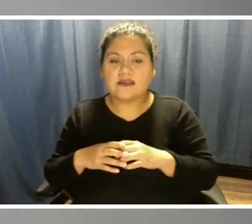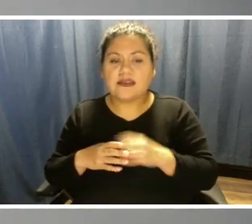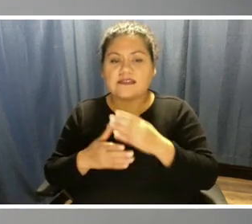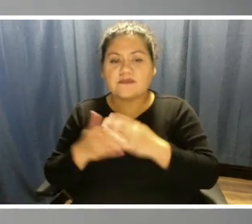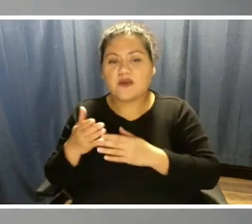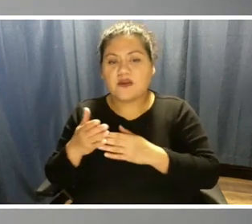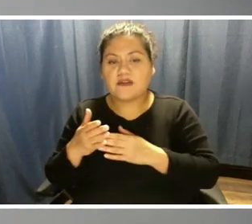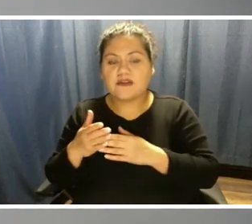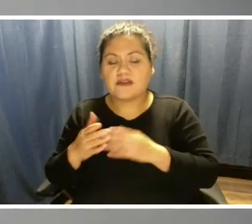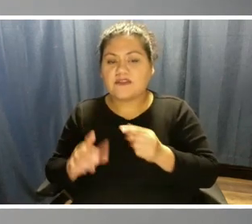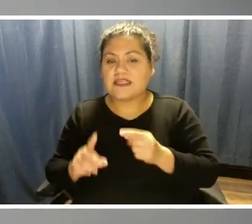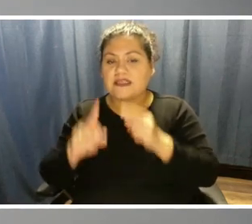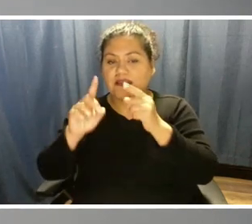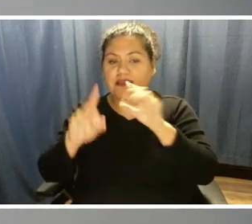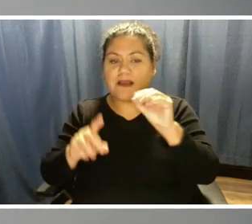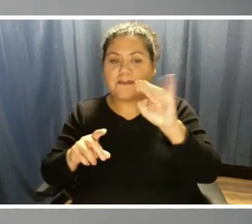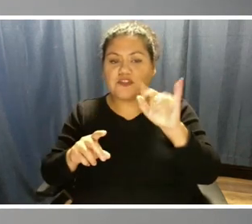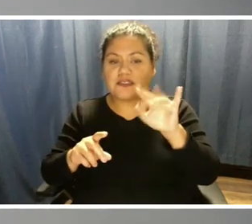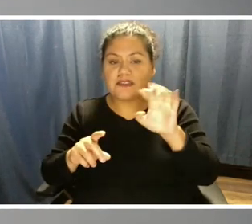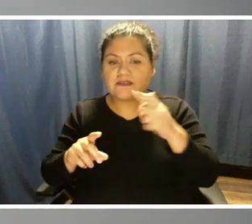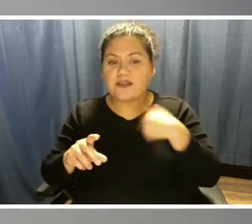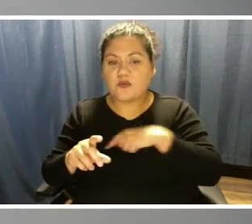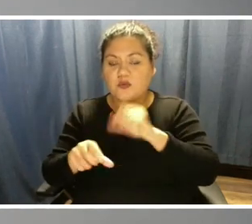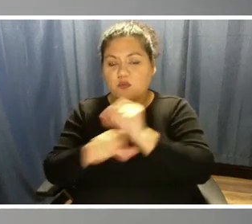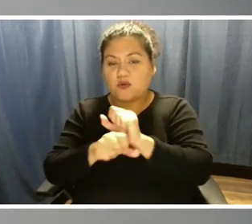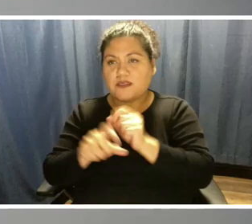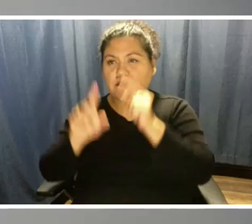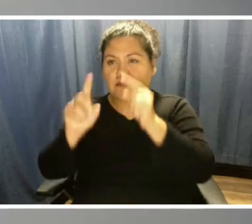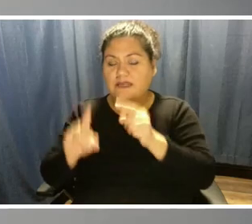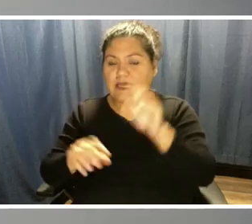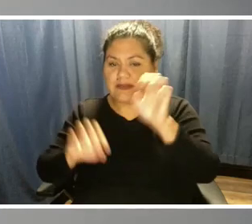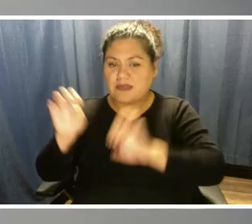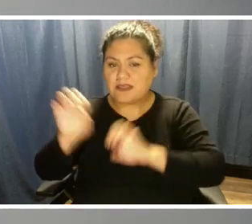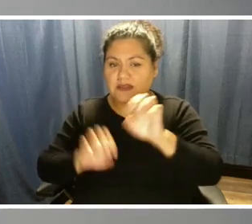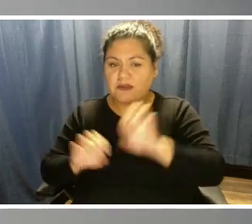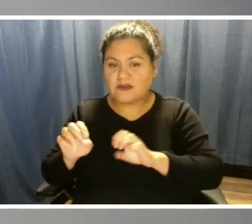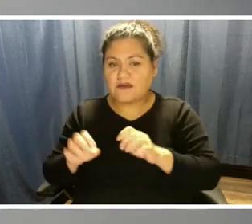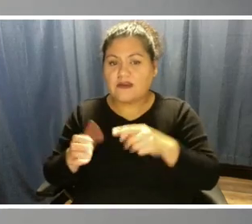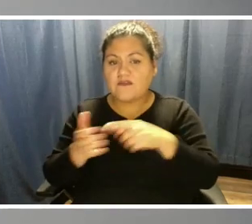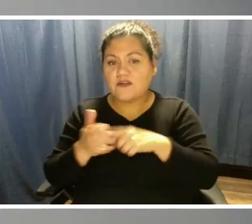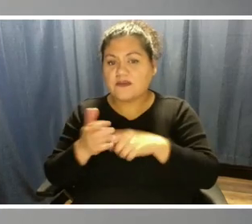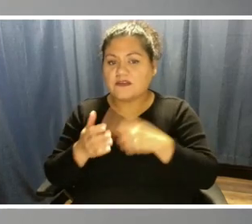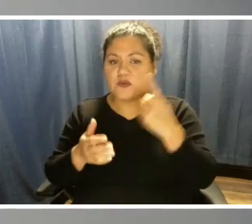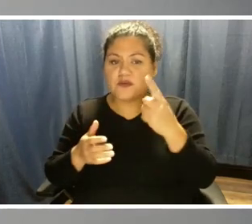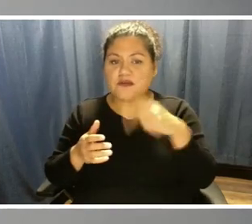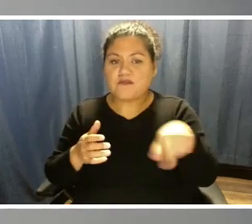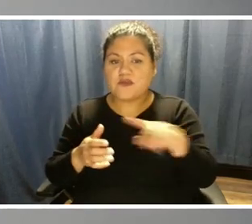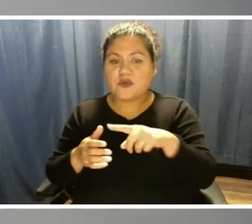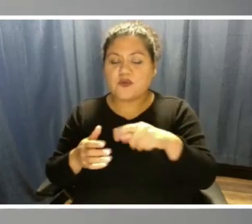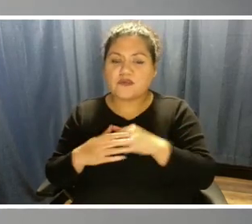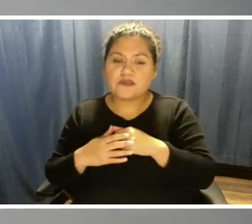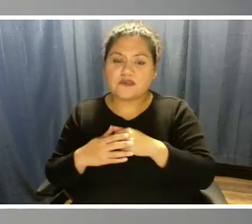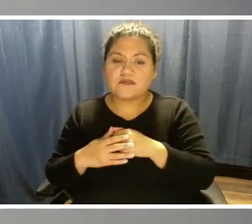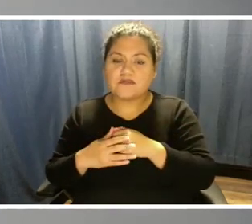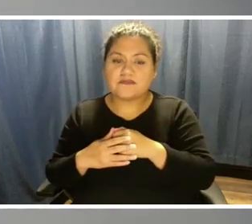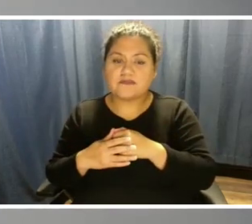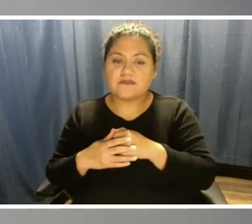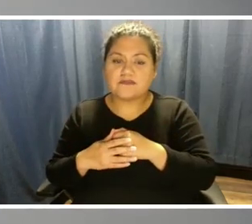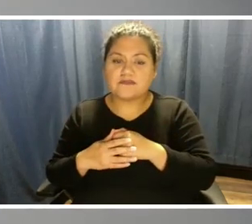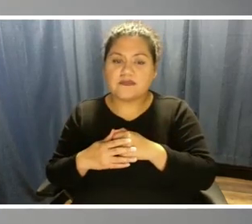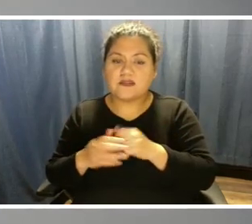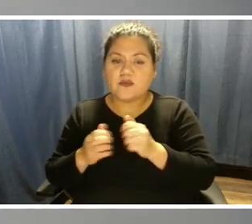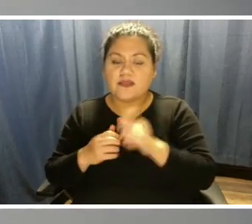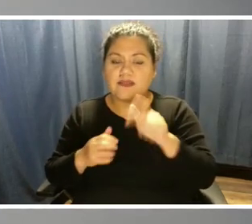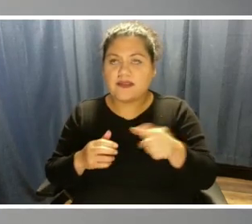objectives that we are working towards and evaluating, affordability is one of those objectives. And so, with that in